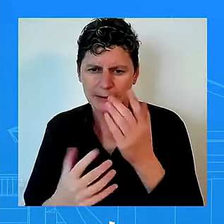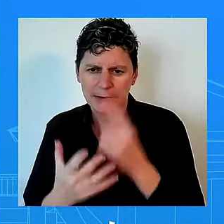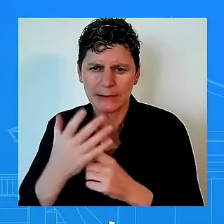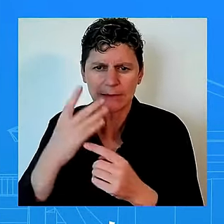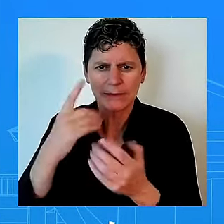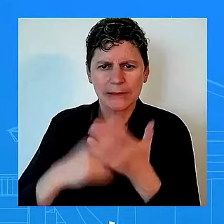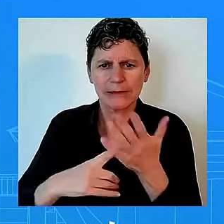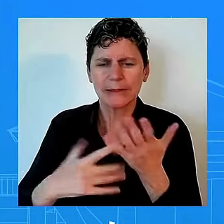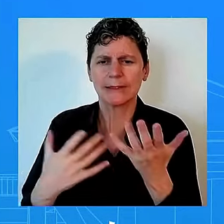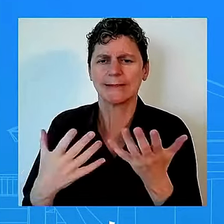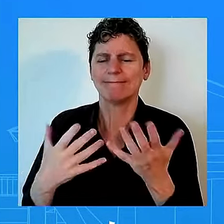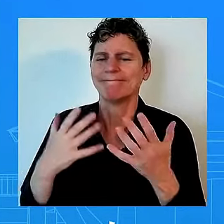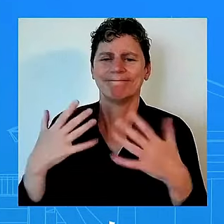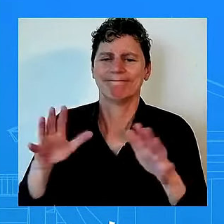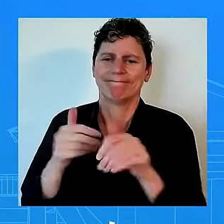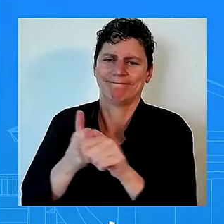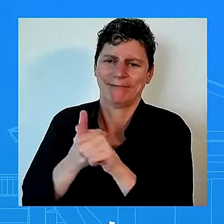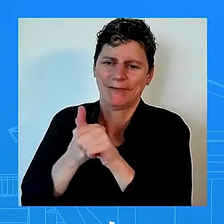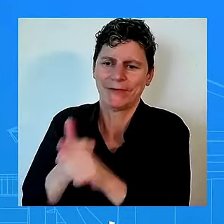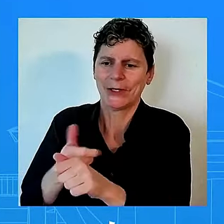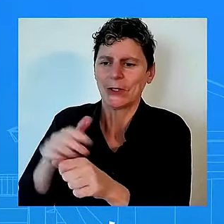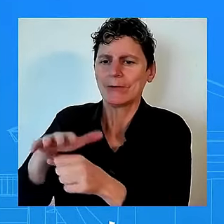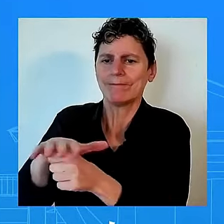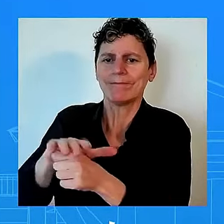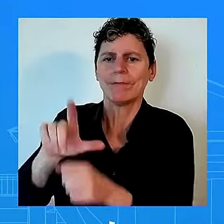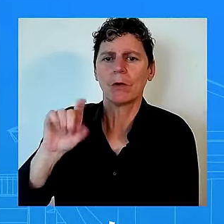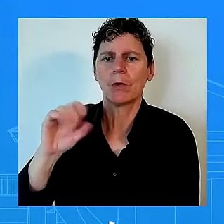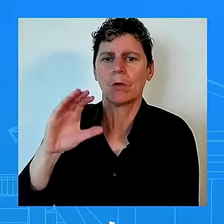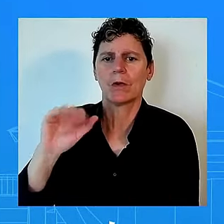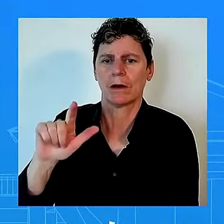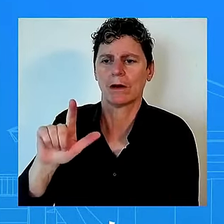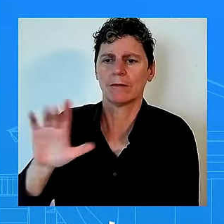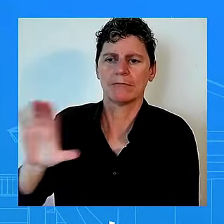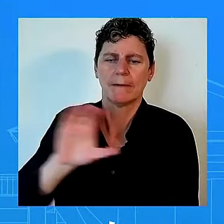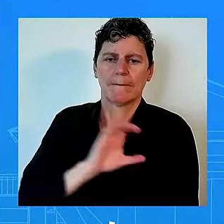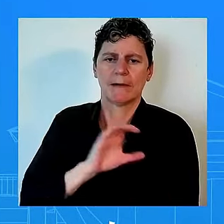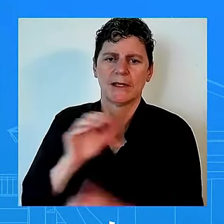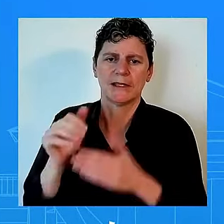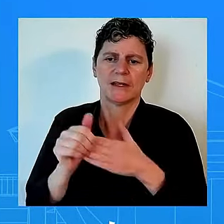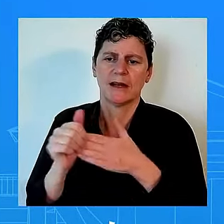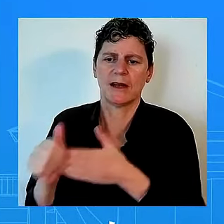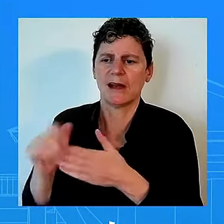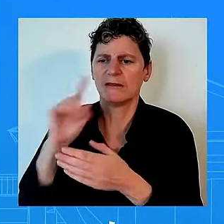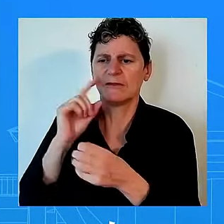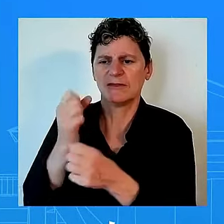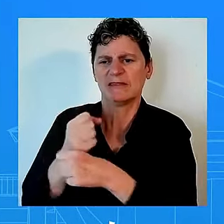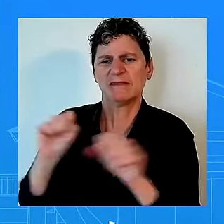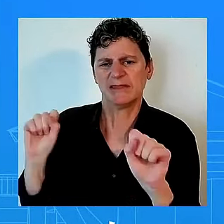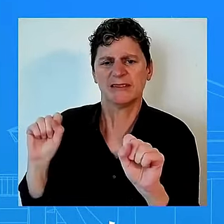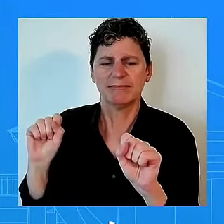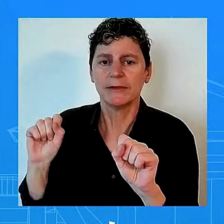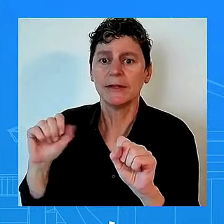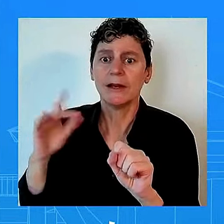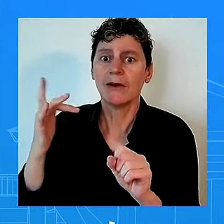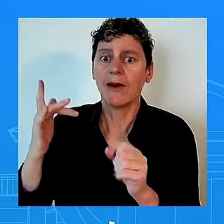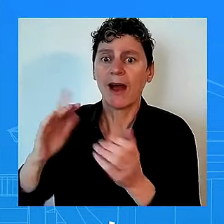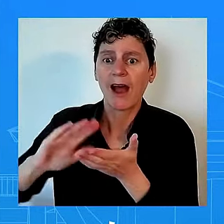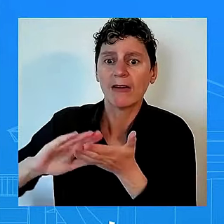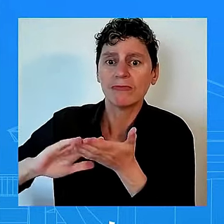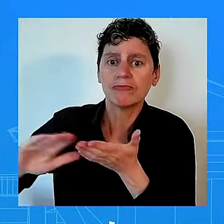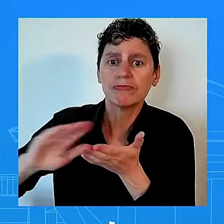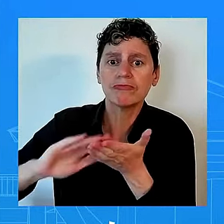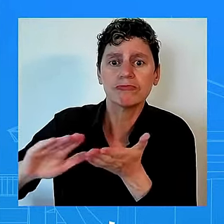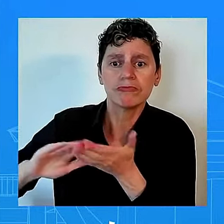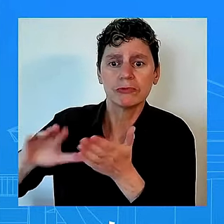i'm going to be mindful not uh speculate on the evacuations uh but i again to to your point of what the president said